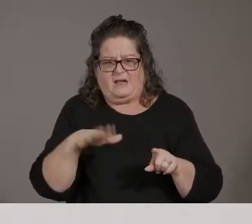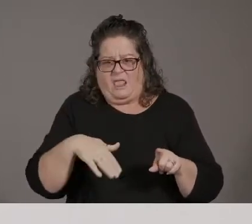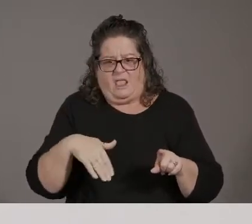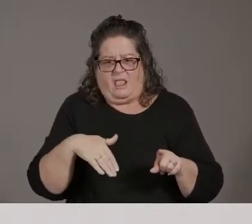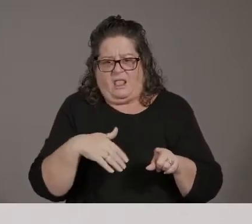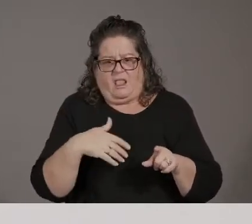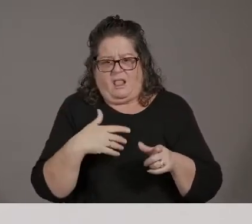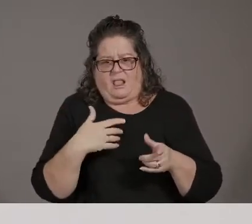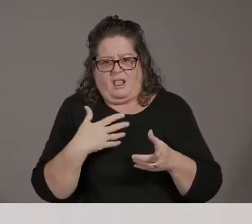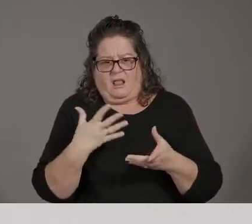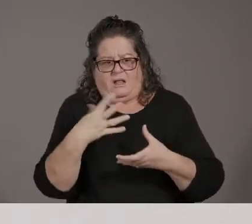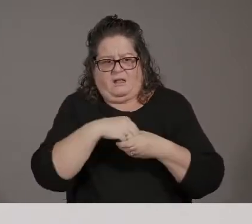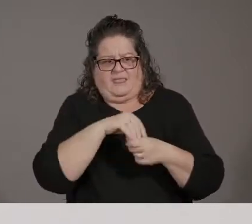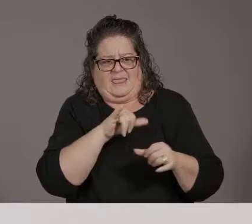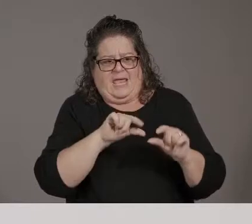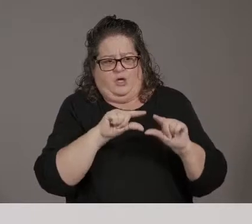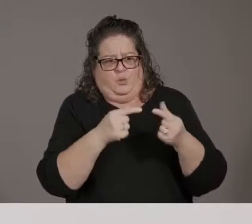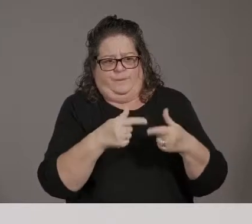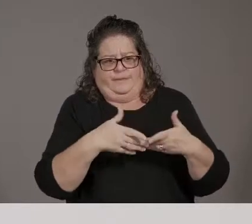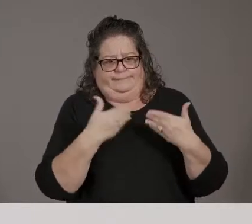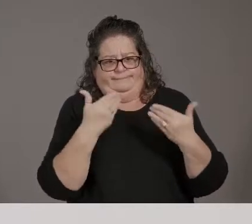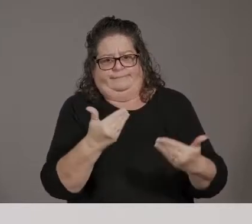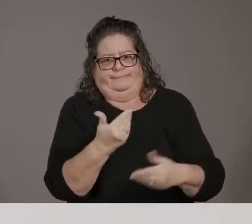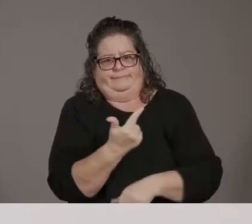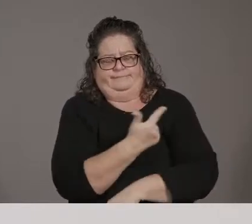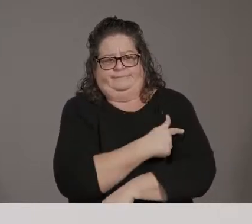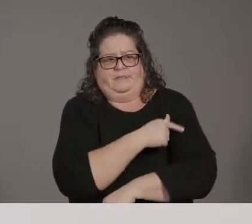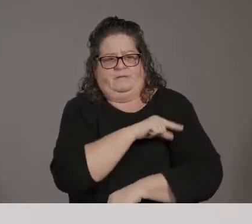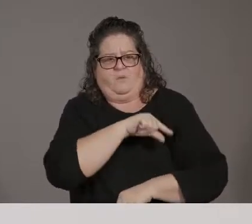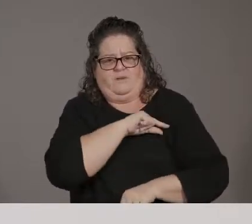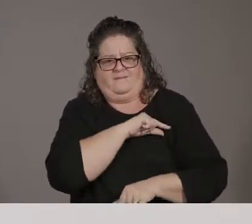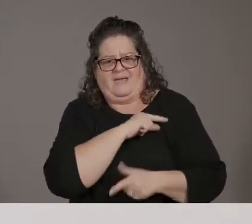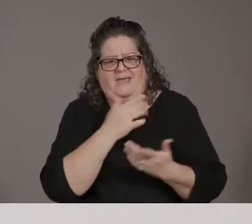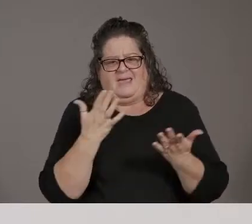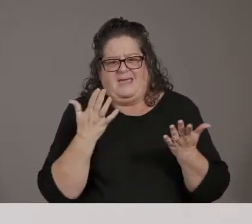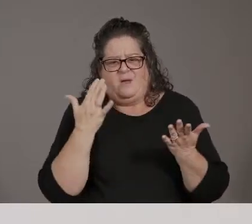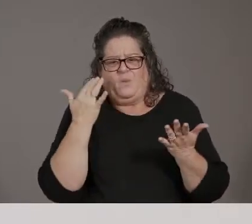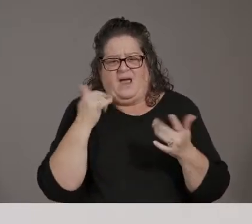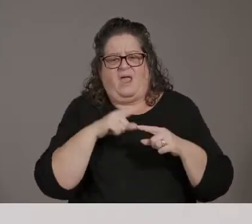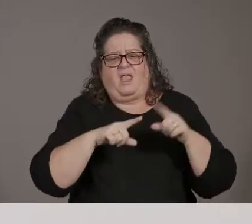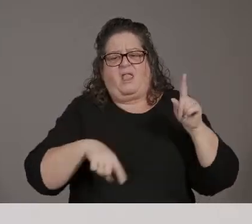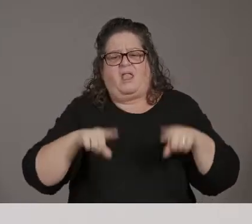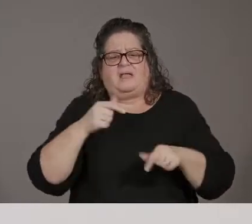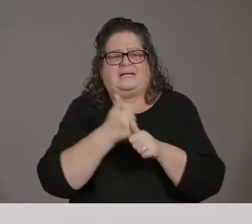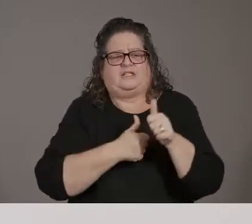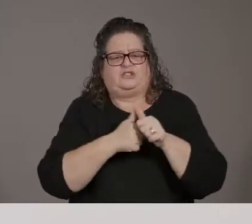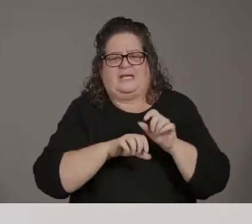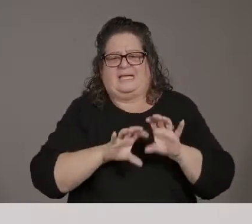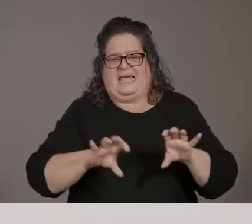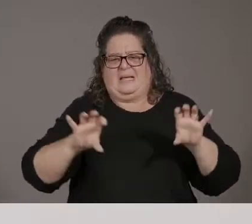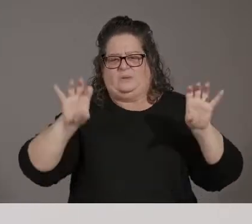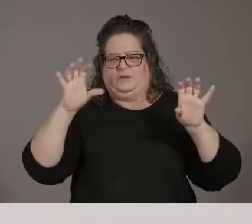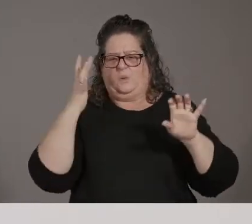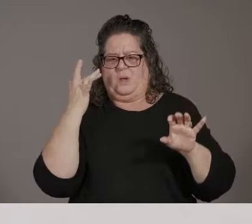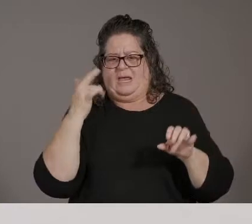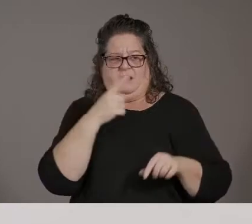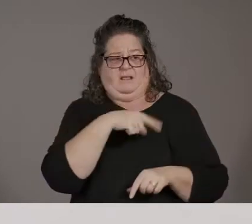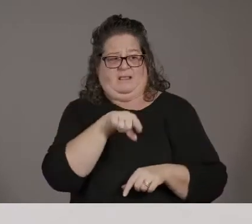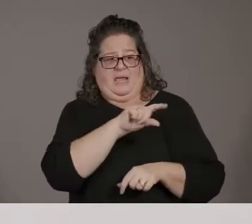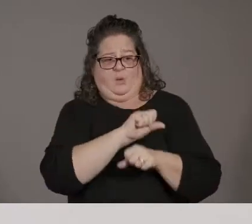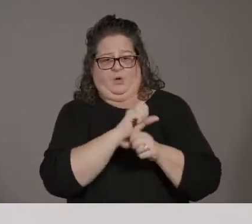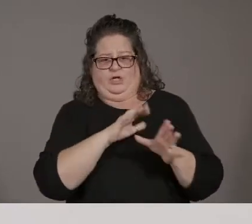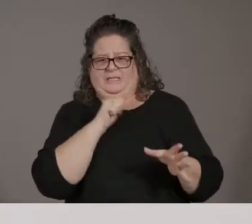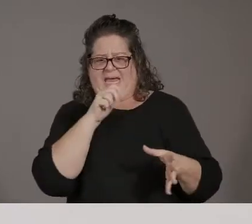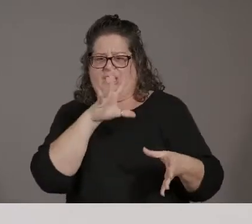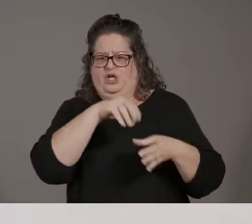about, uh, why, you know, it is different across counties and why the workers are kind of part of the target groups, particularly here